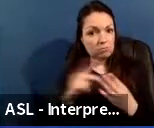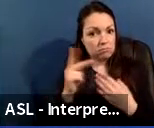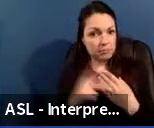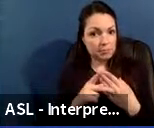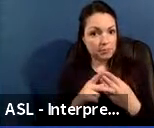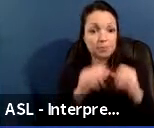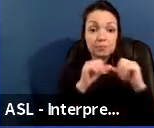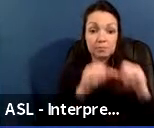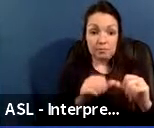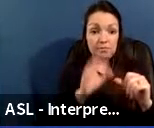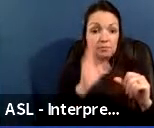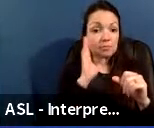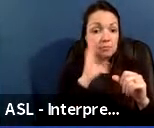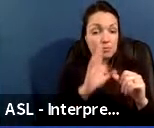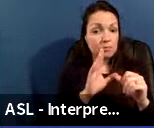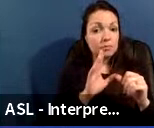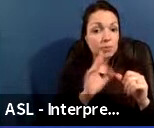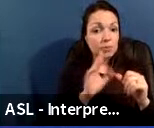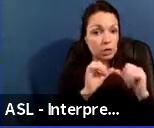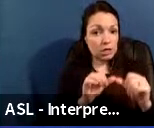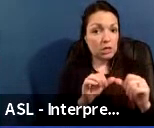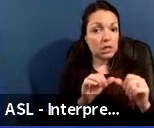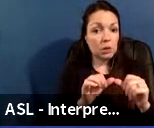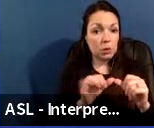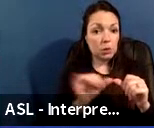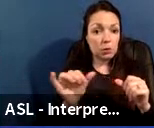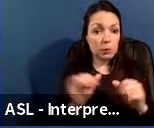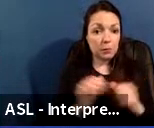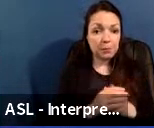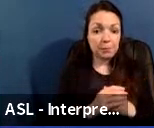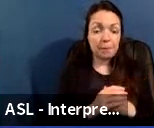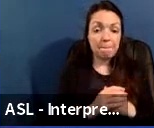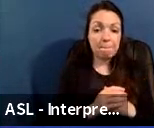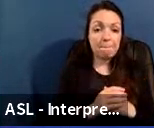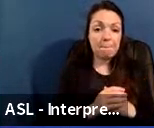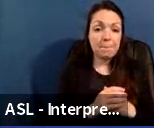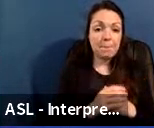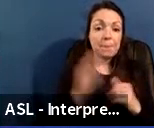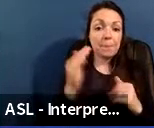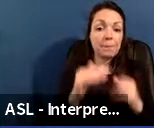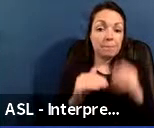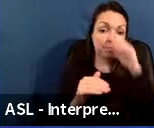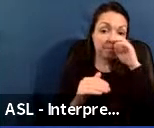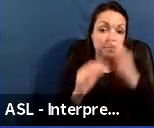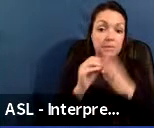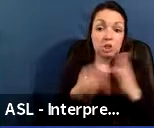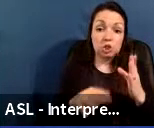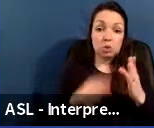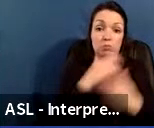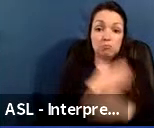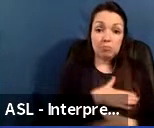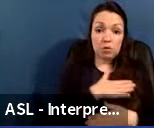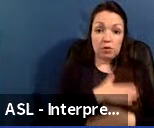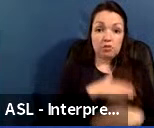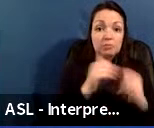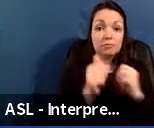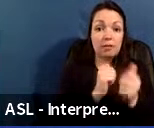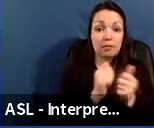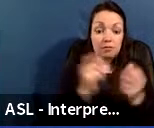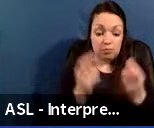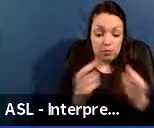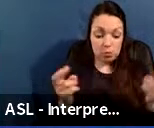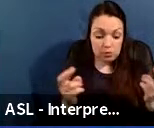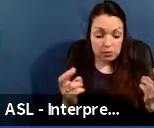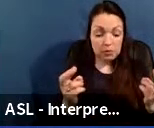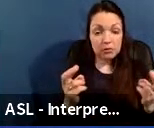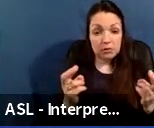continue within the FY22 program. This next category, student recreation and athletic resources